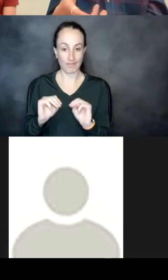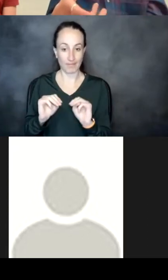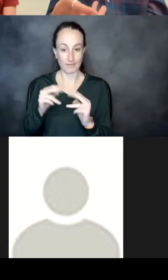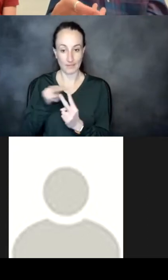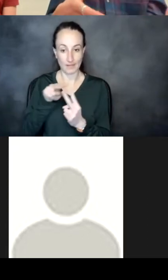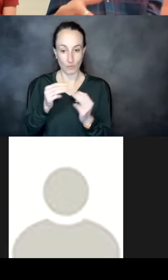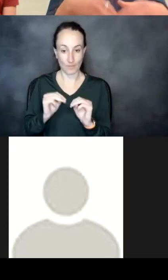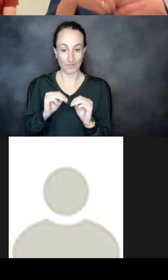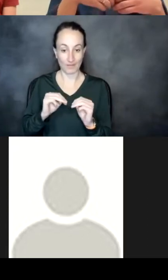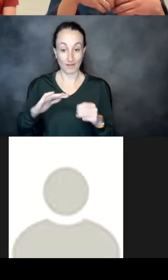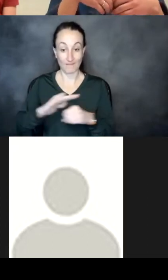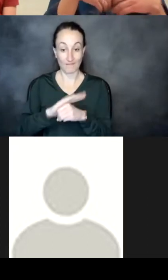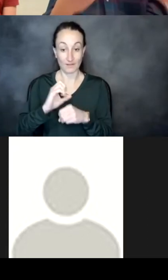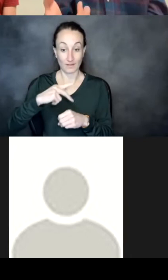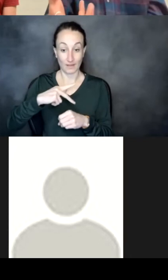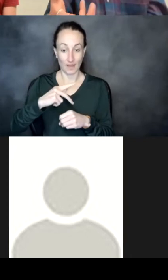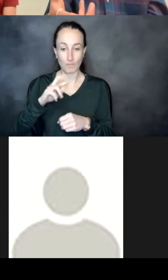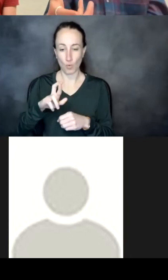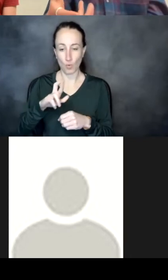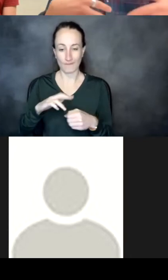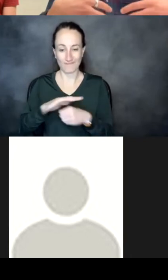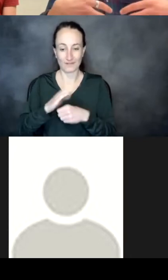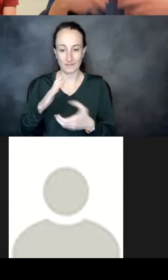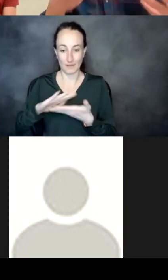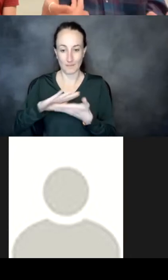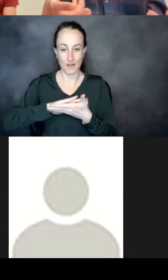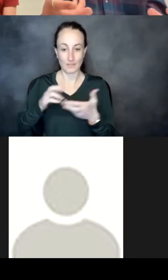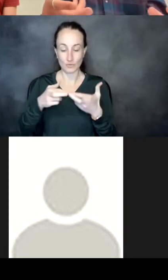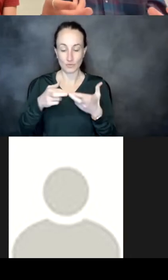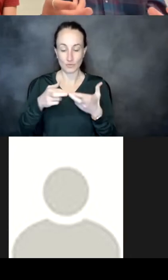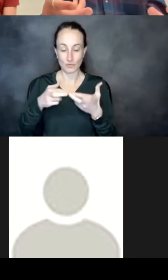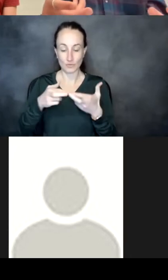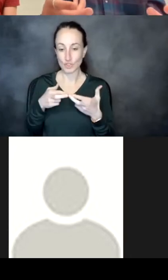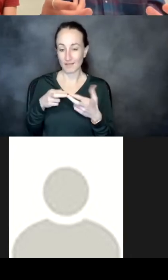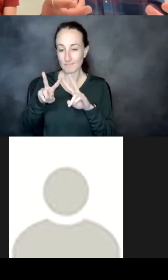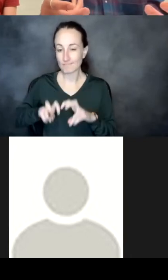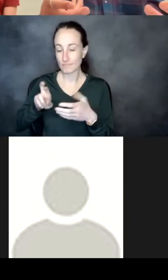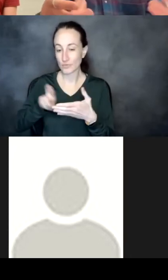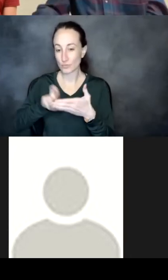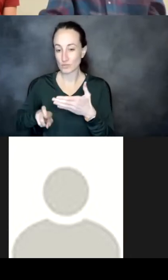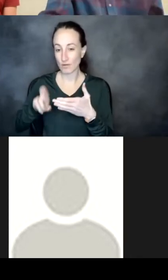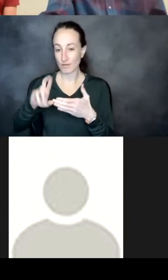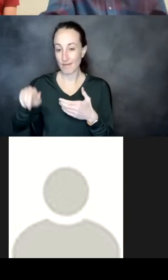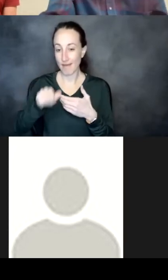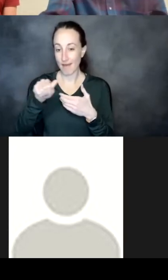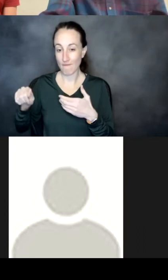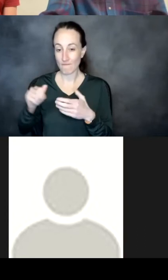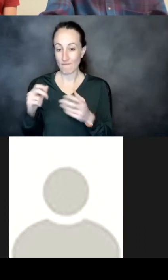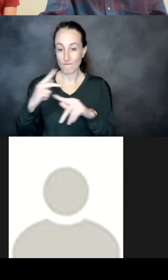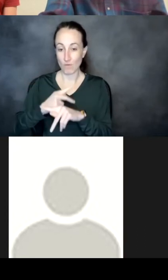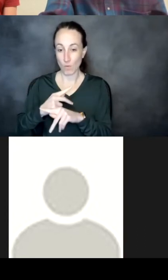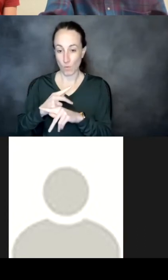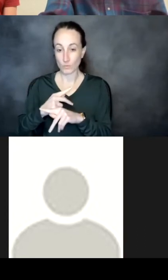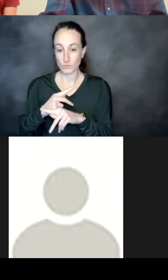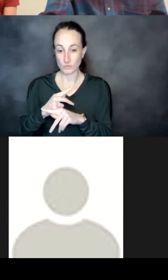or filled in the mass region and looked at the resulting alpha folds those sequences um and we